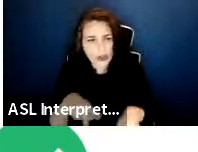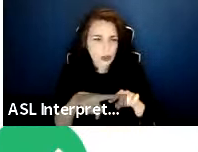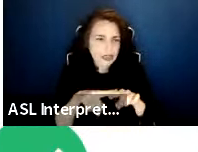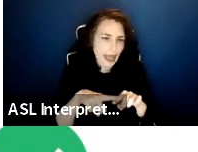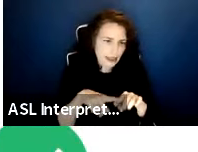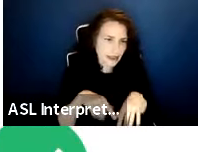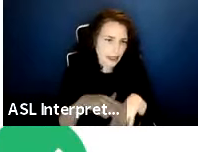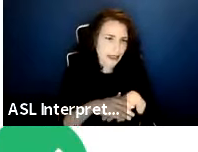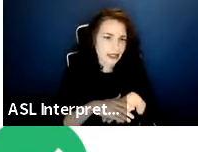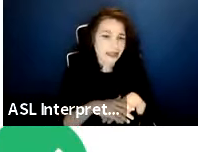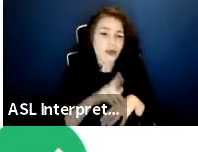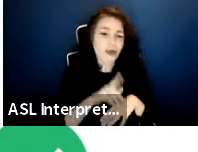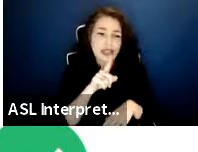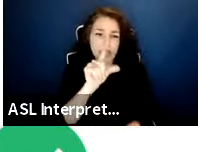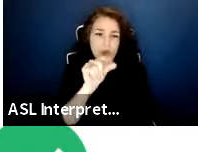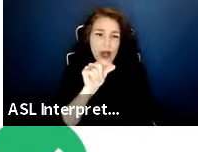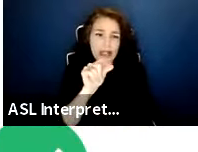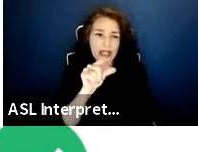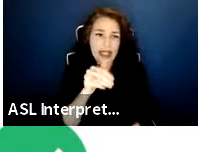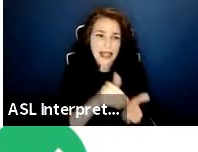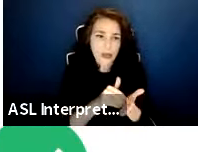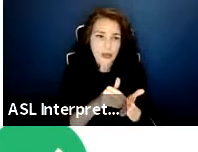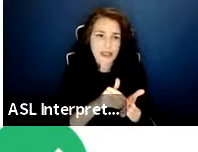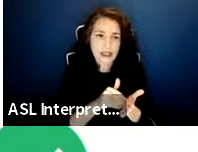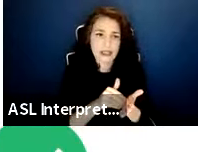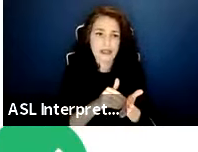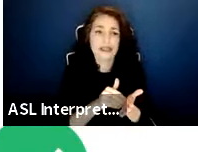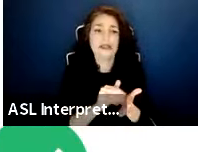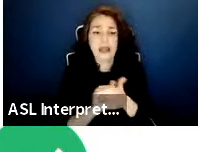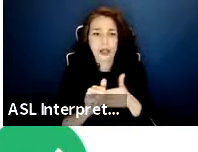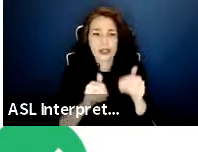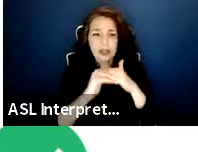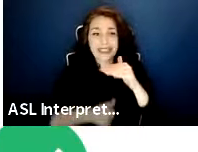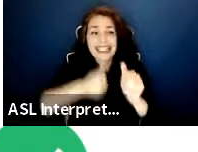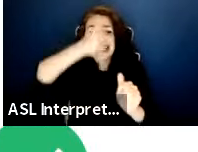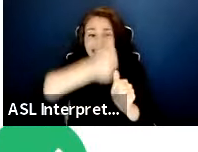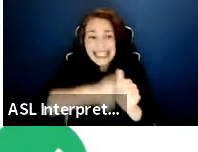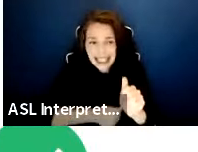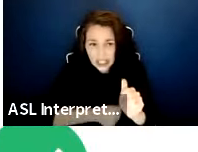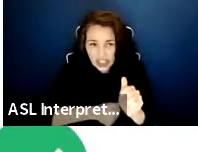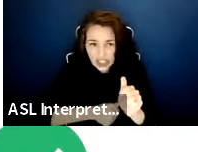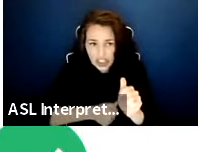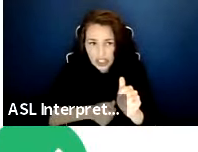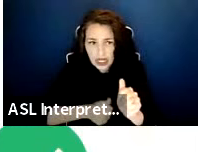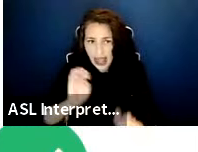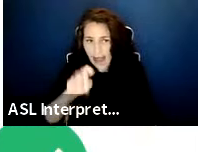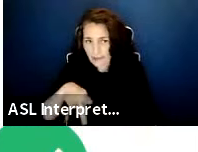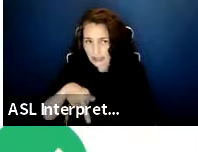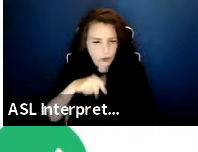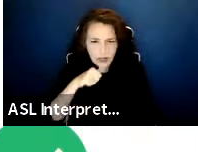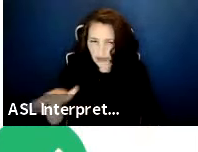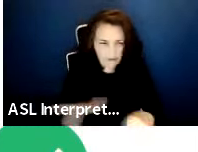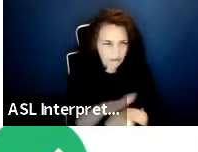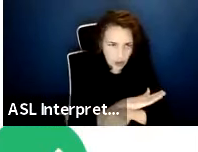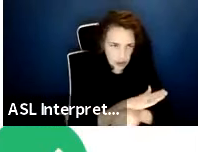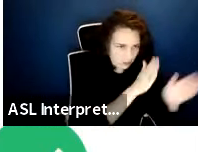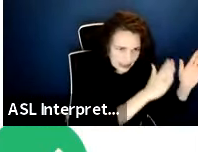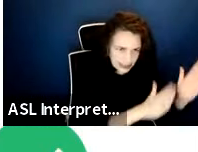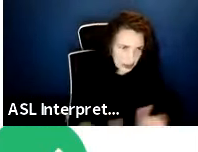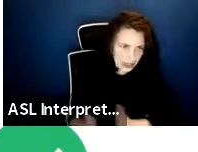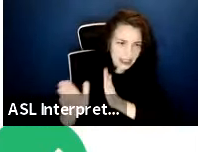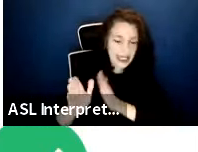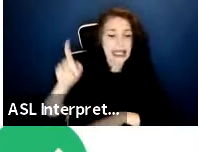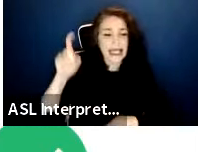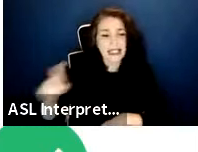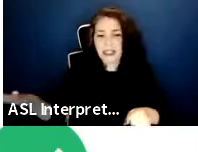or less per episode, not for your entire series. It must be filmed entirely in the United States, and that includes its